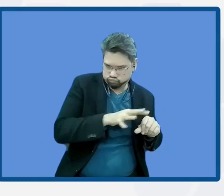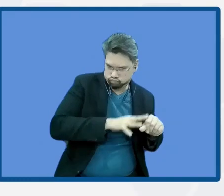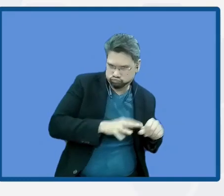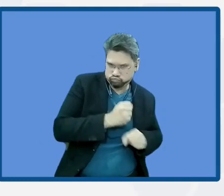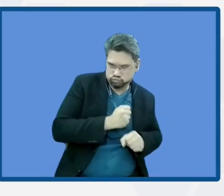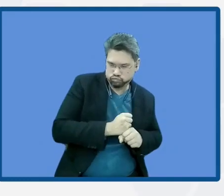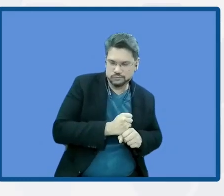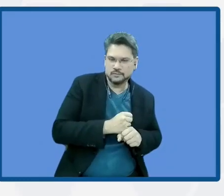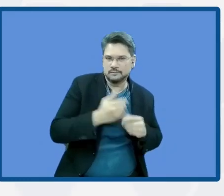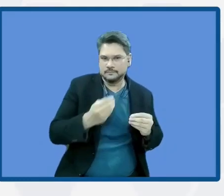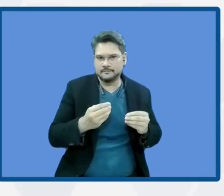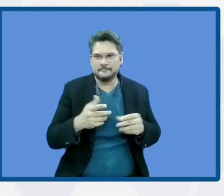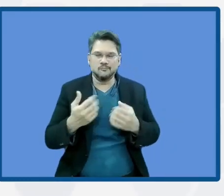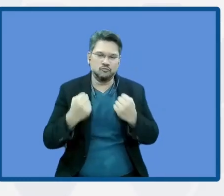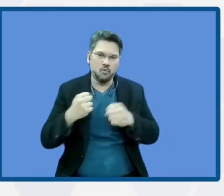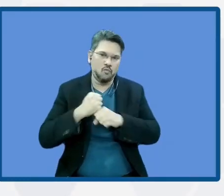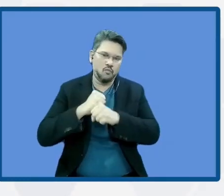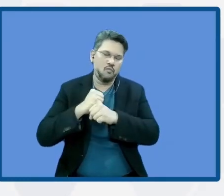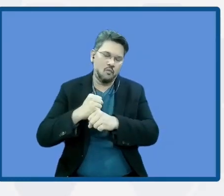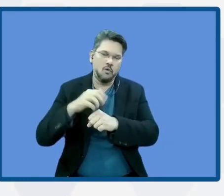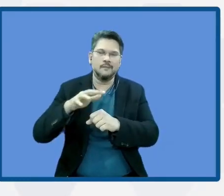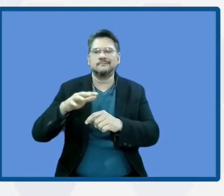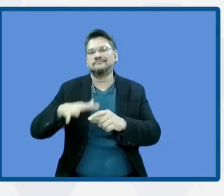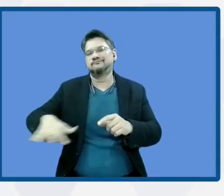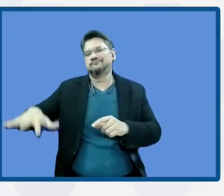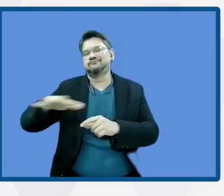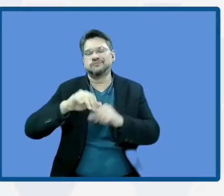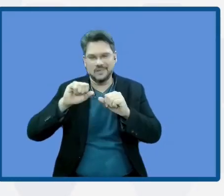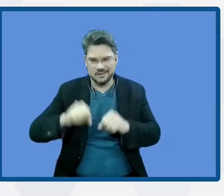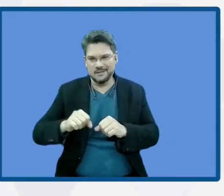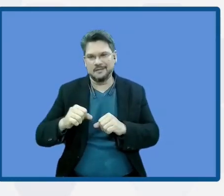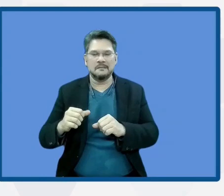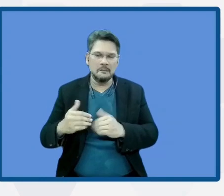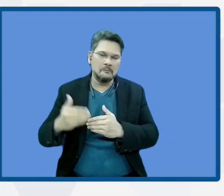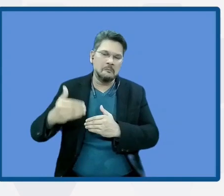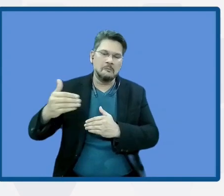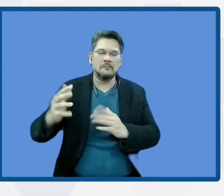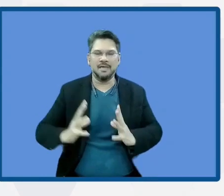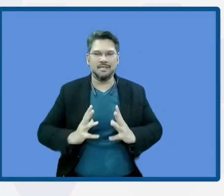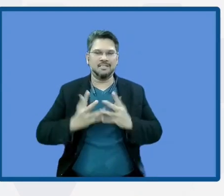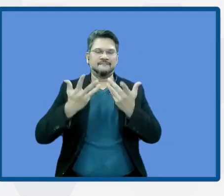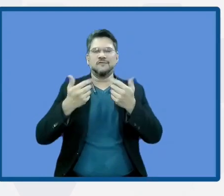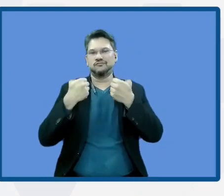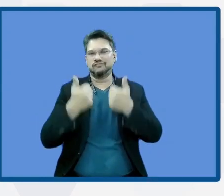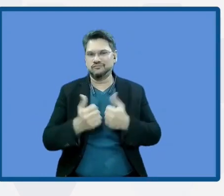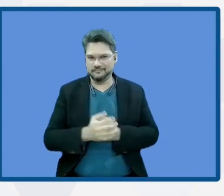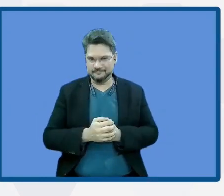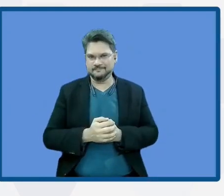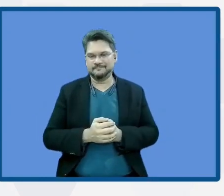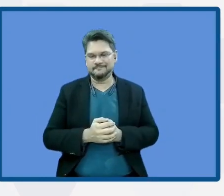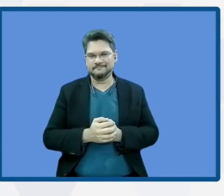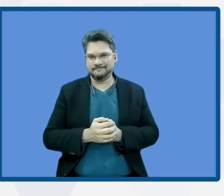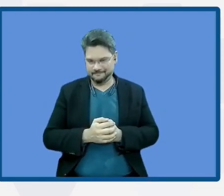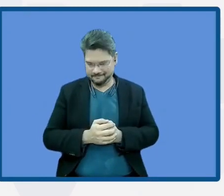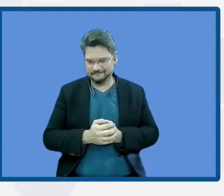territories and improving our way of life is essential. There's no doubt that there